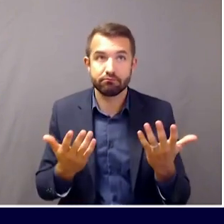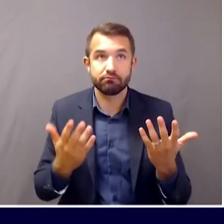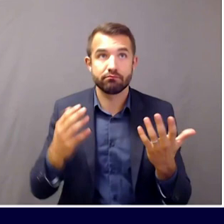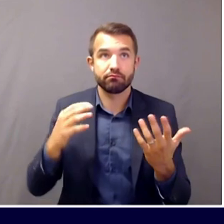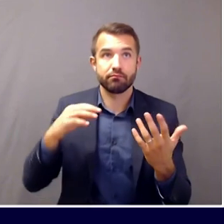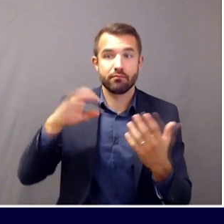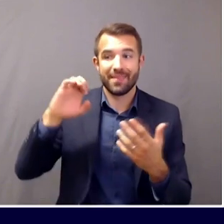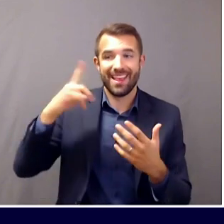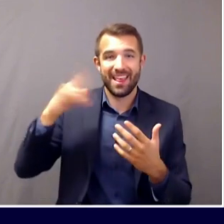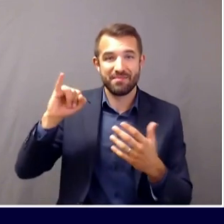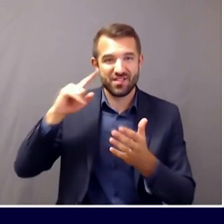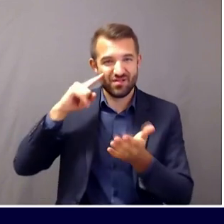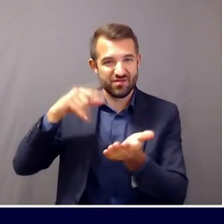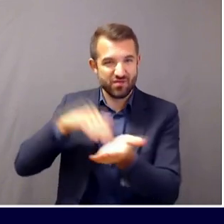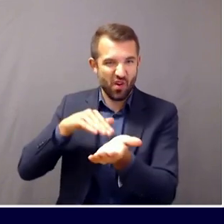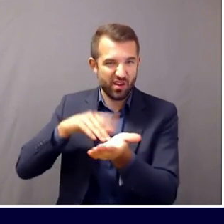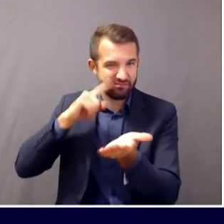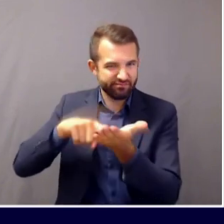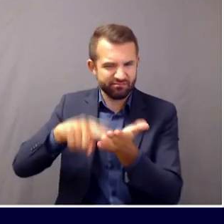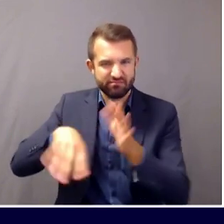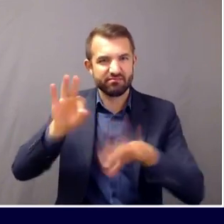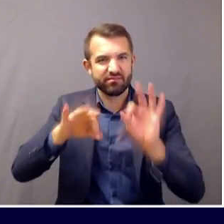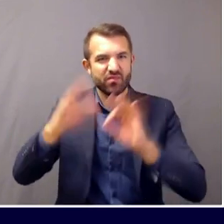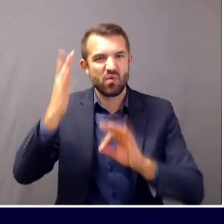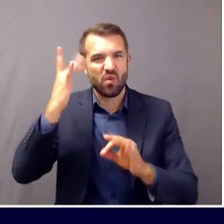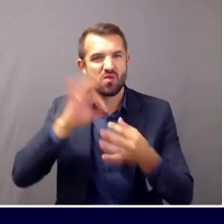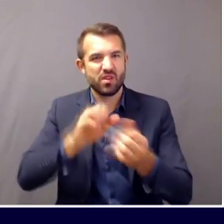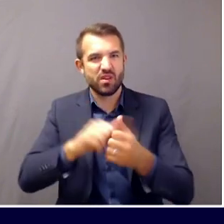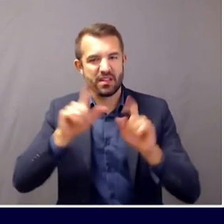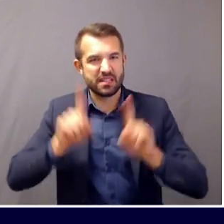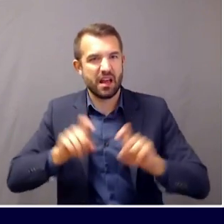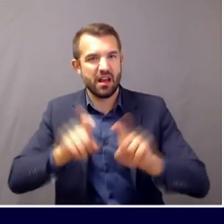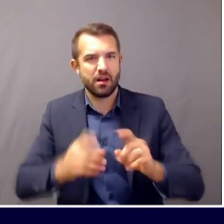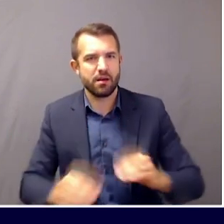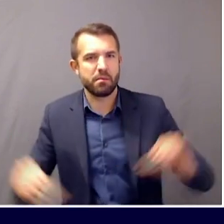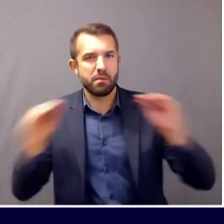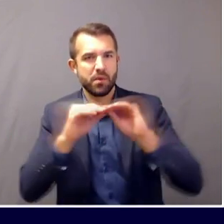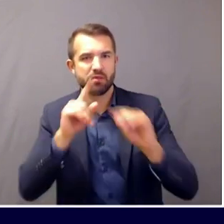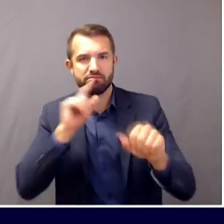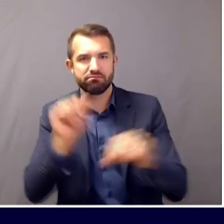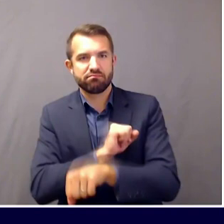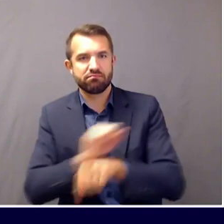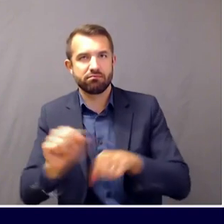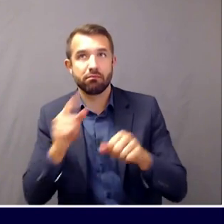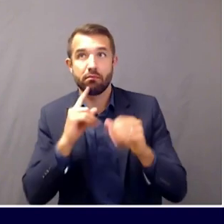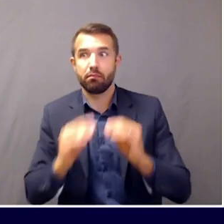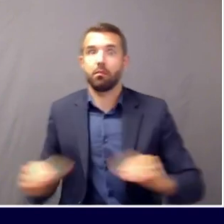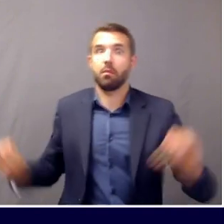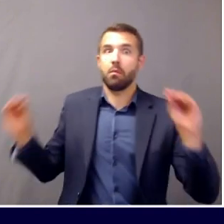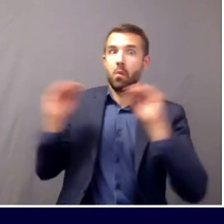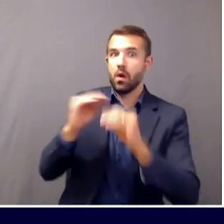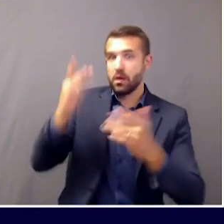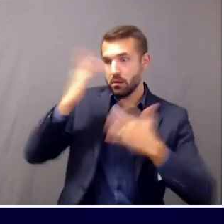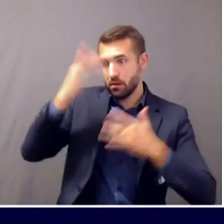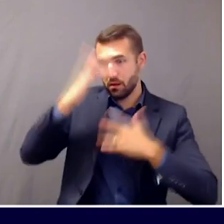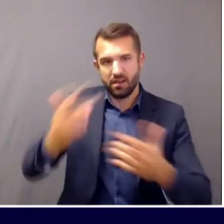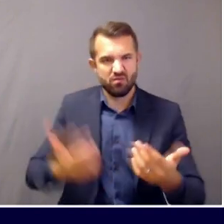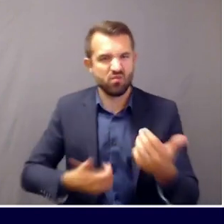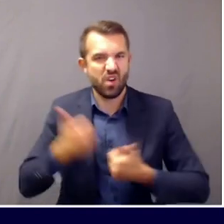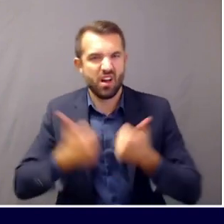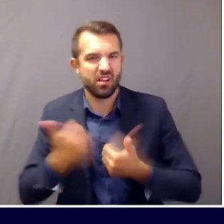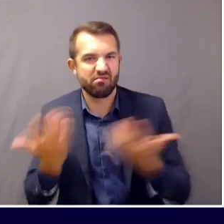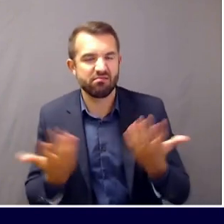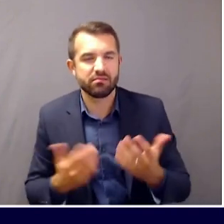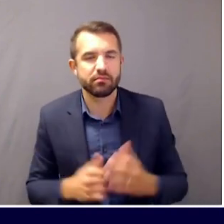definitely factors in to how we think about return to school, particularly on that